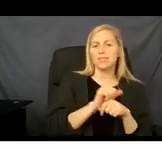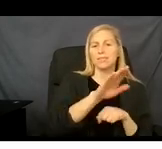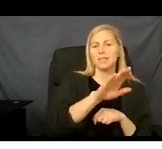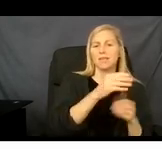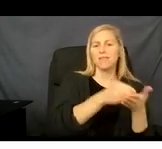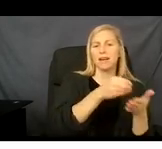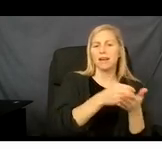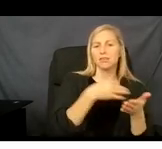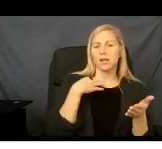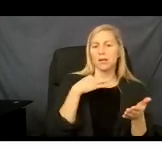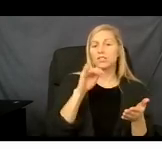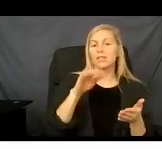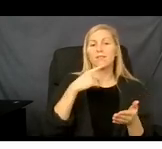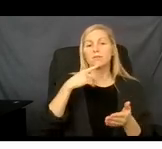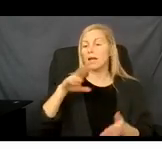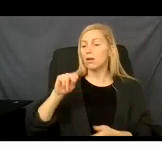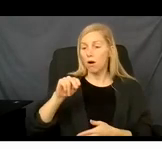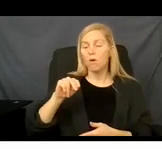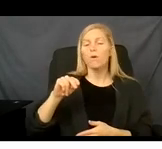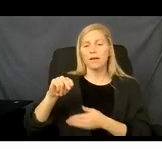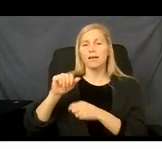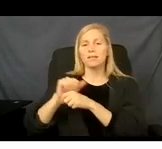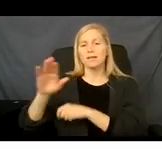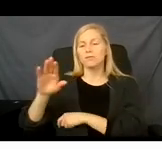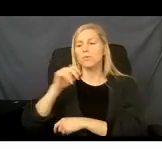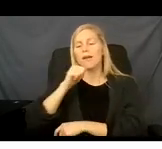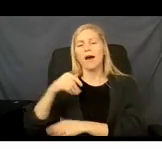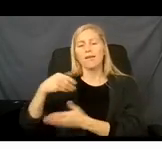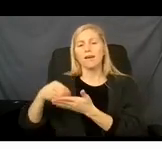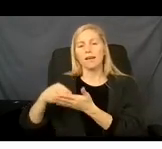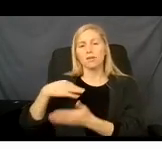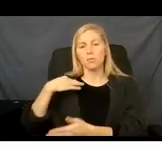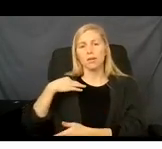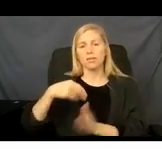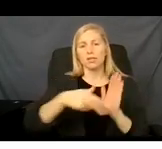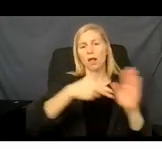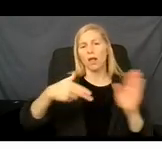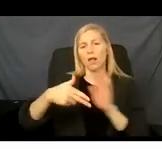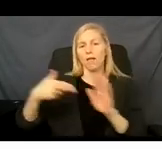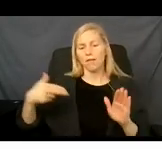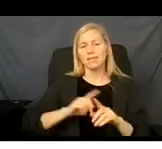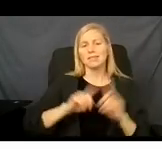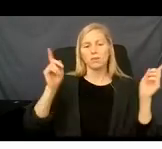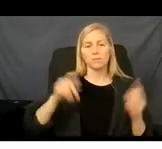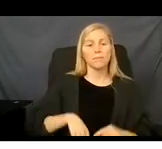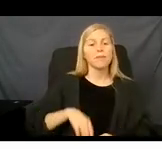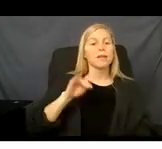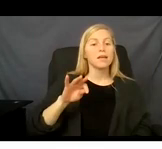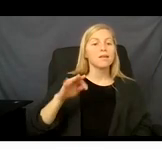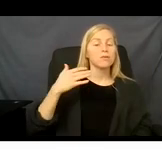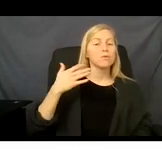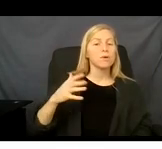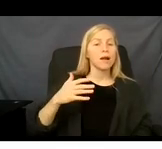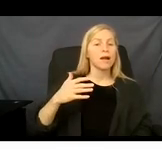creating a non-financial application. So, if you have Medicaid, it is definite that that